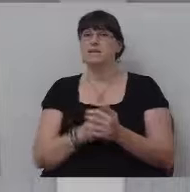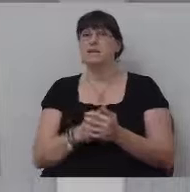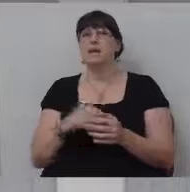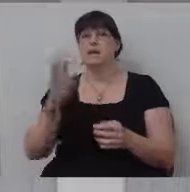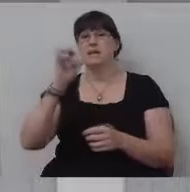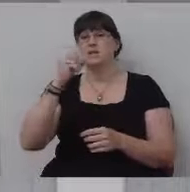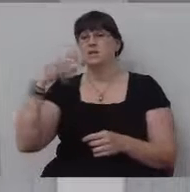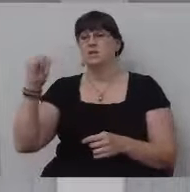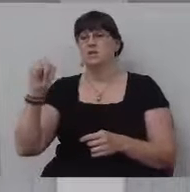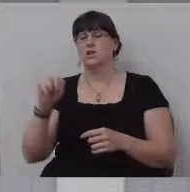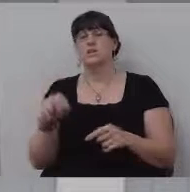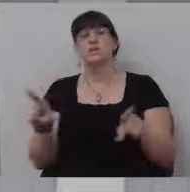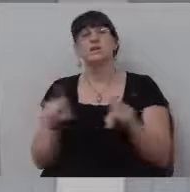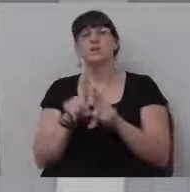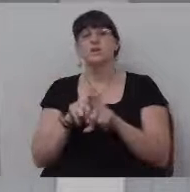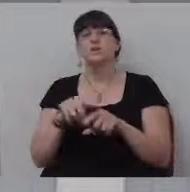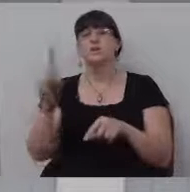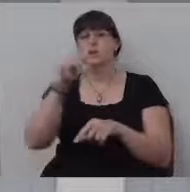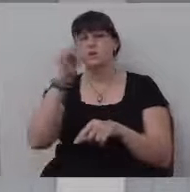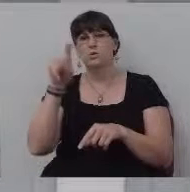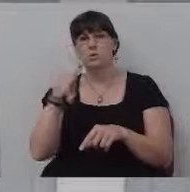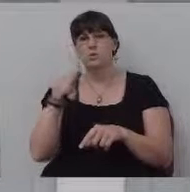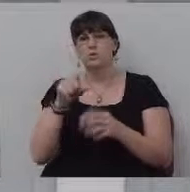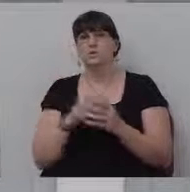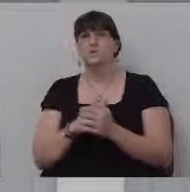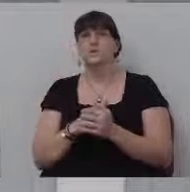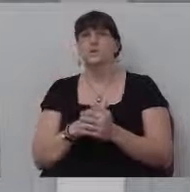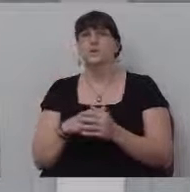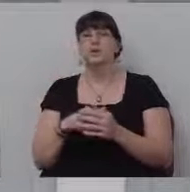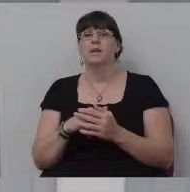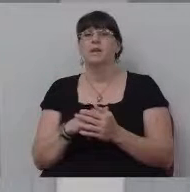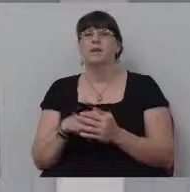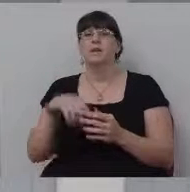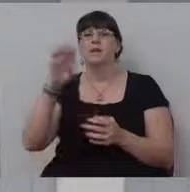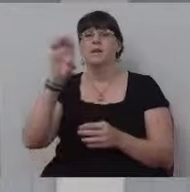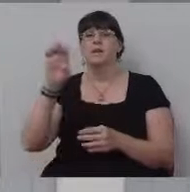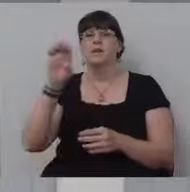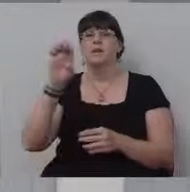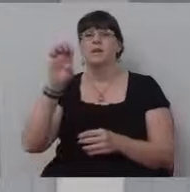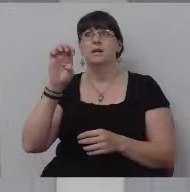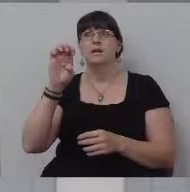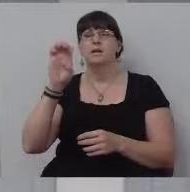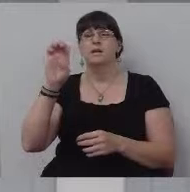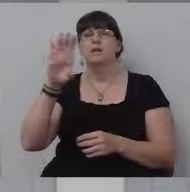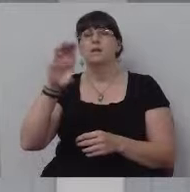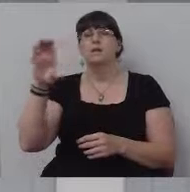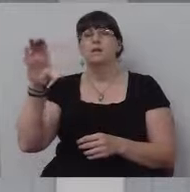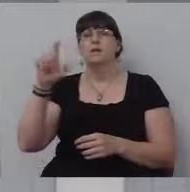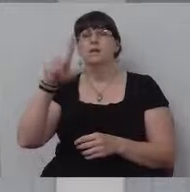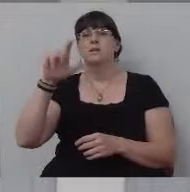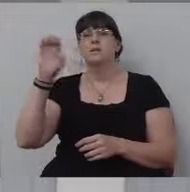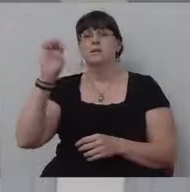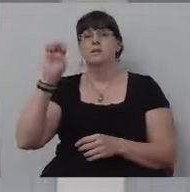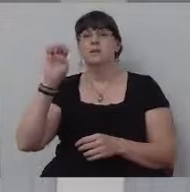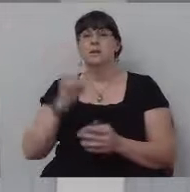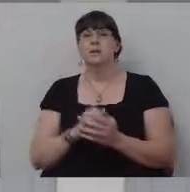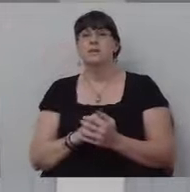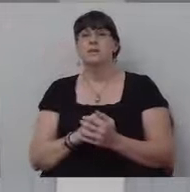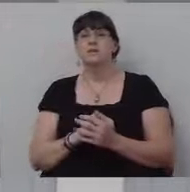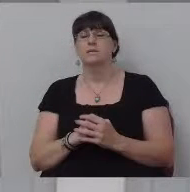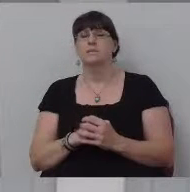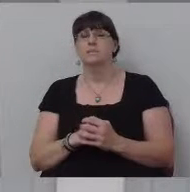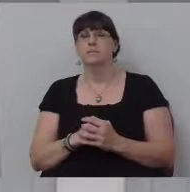Solomon, he also had some questions on the way. I'm going to go to the book of Ecclesiastes and you don't have to turn there, it's